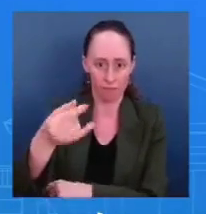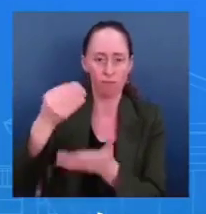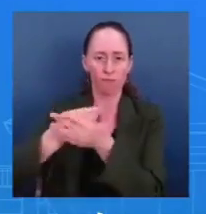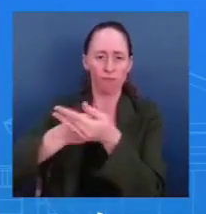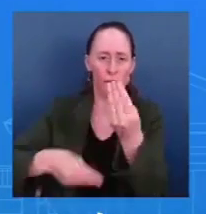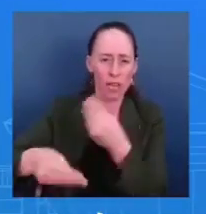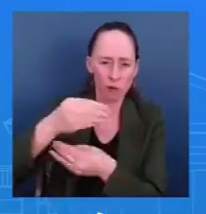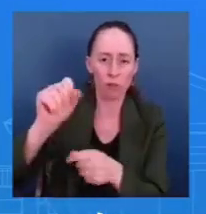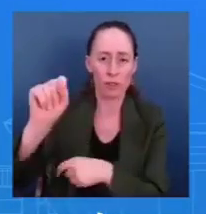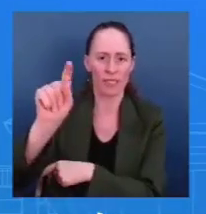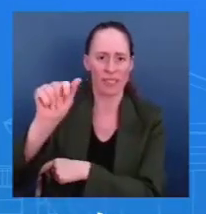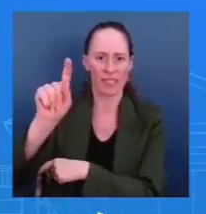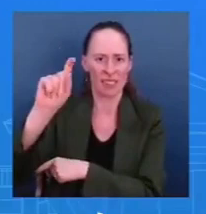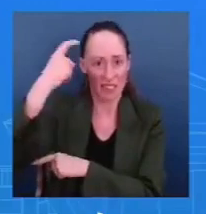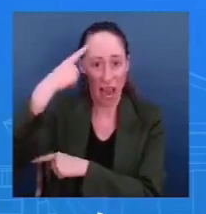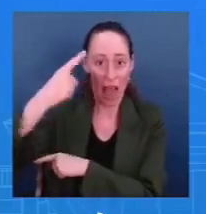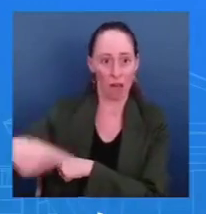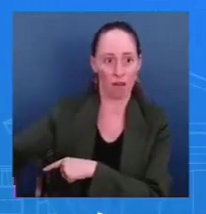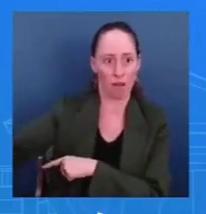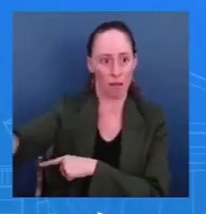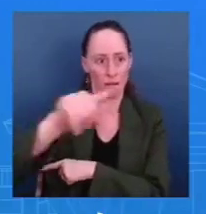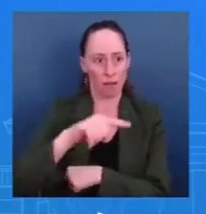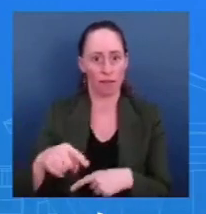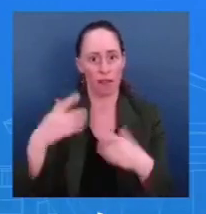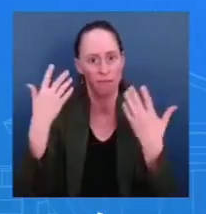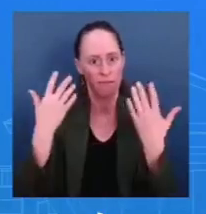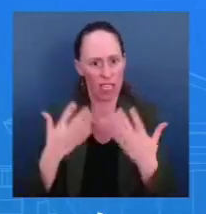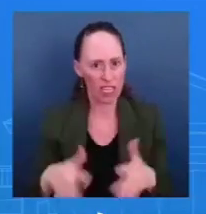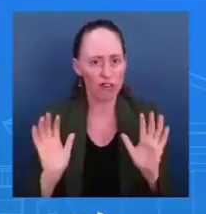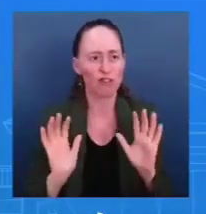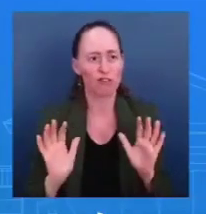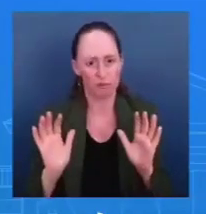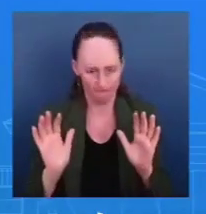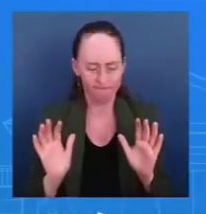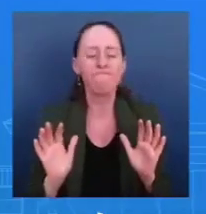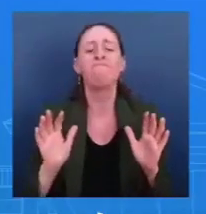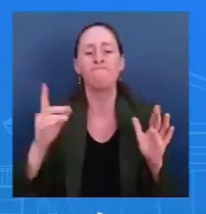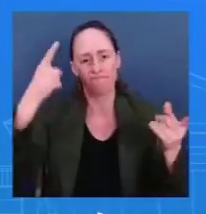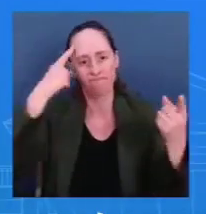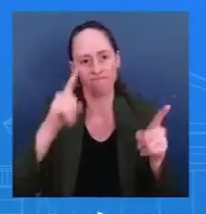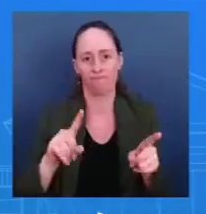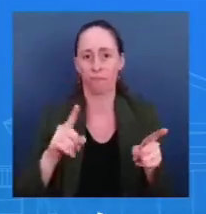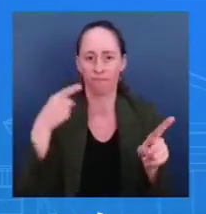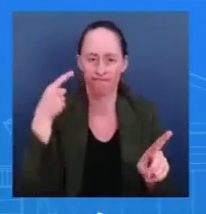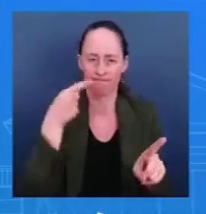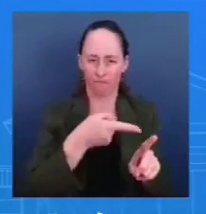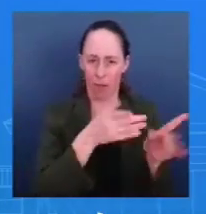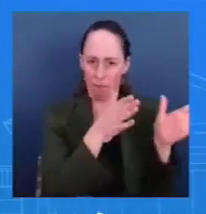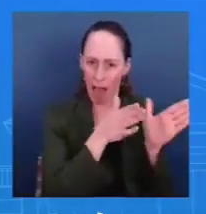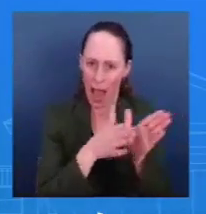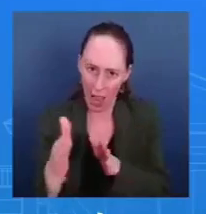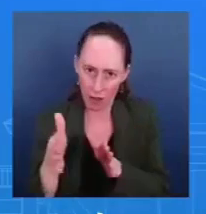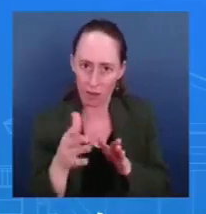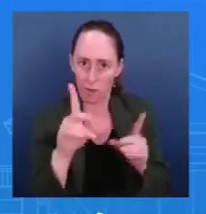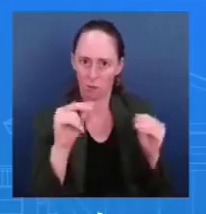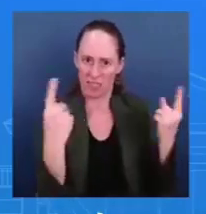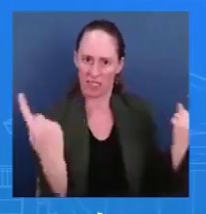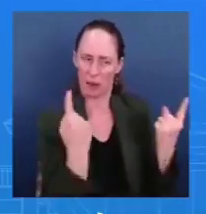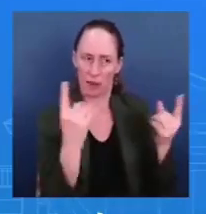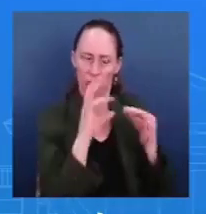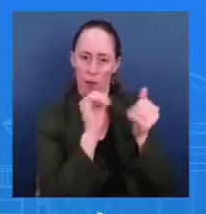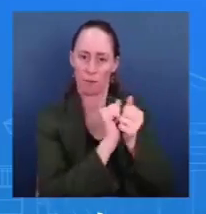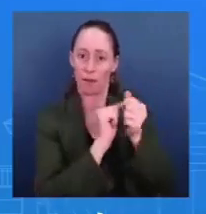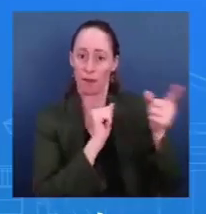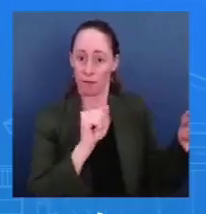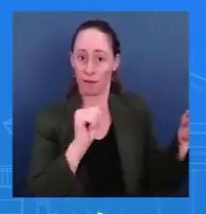actors associated with the Russian government who are attempting to covertly influence our elections. Specifically, all these